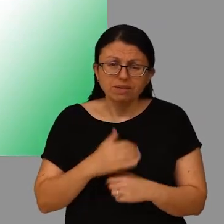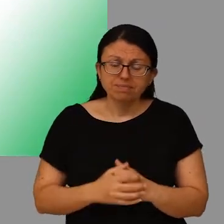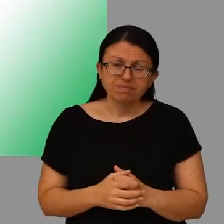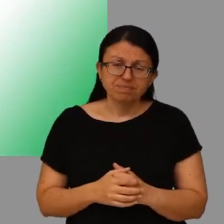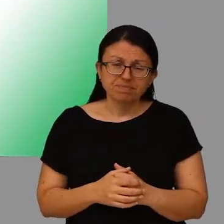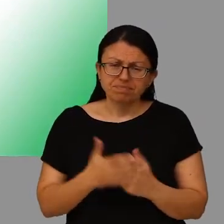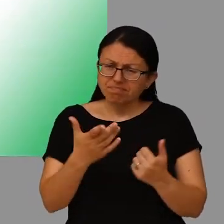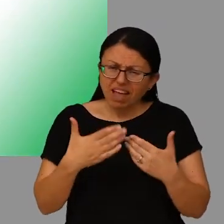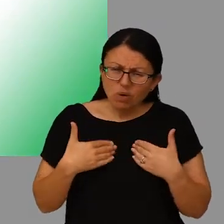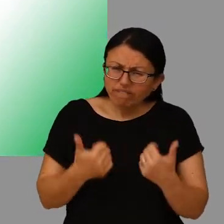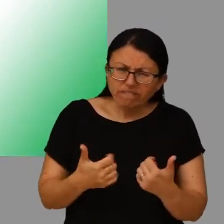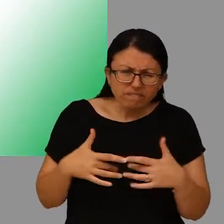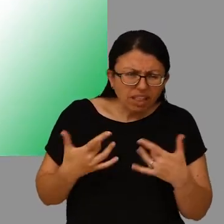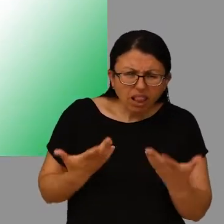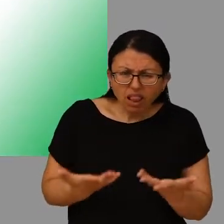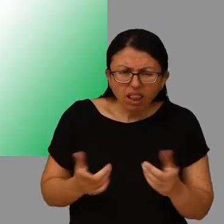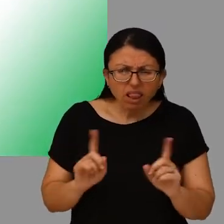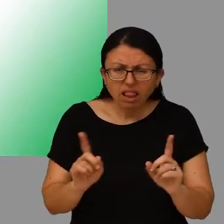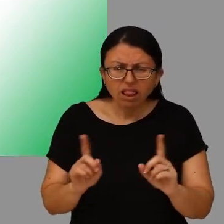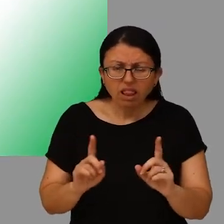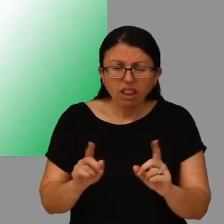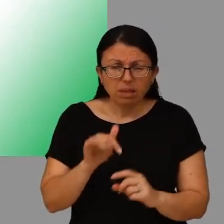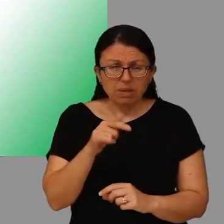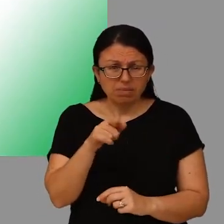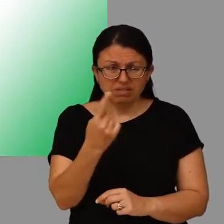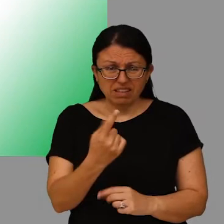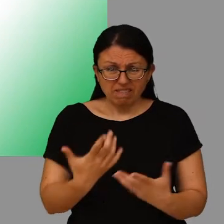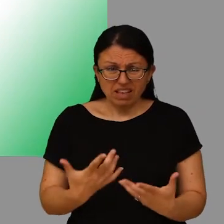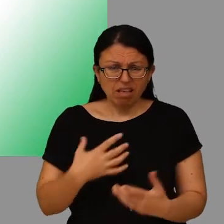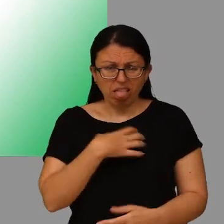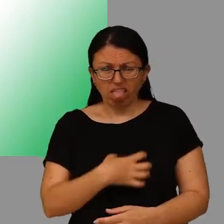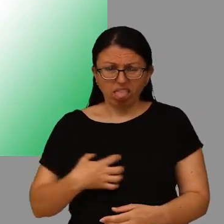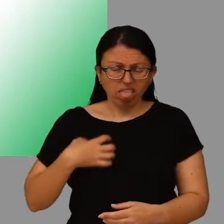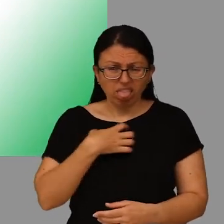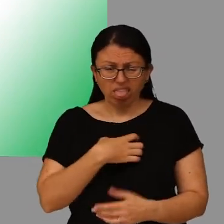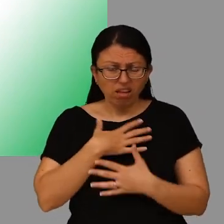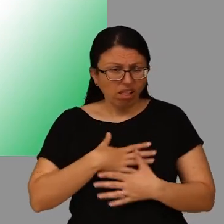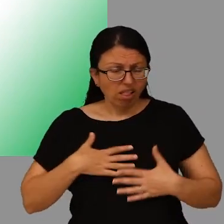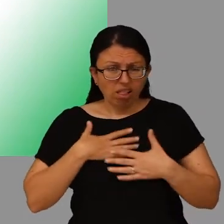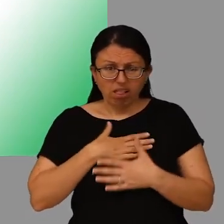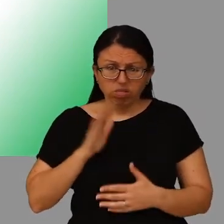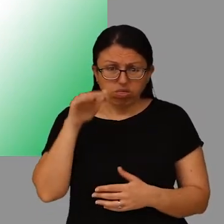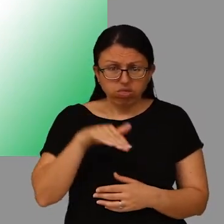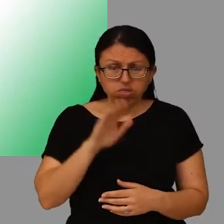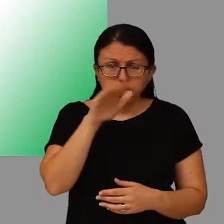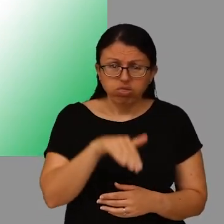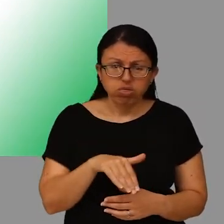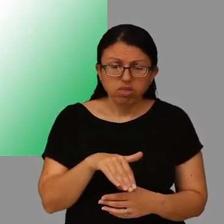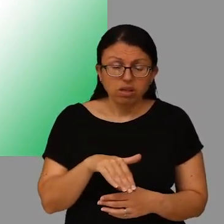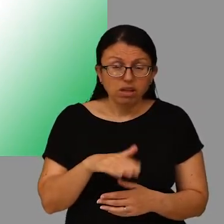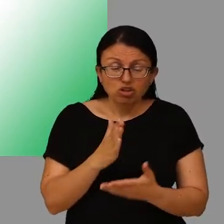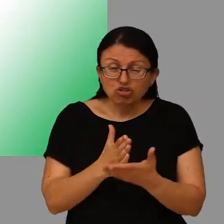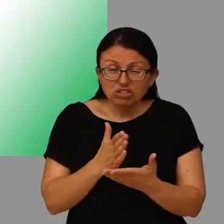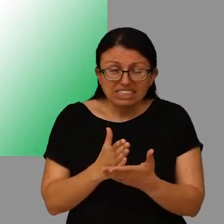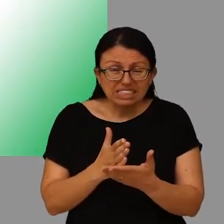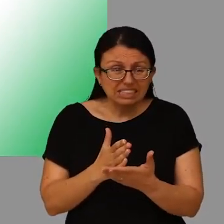at the moment? Chances are that you're experiencing a huge range of emotions right now. There really